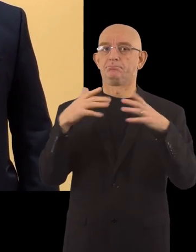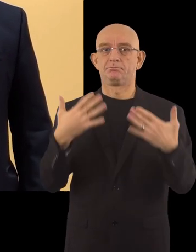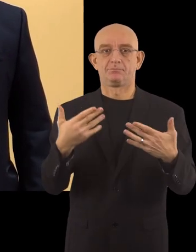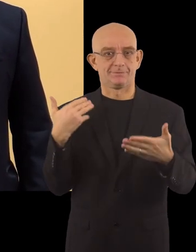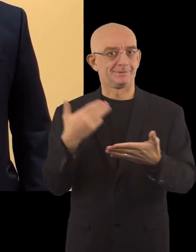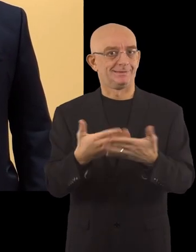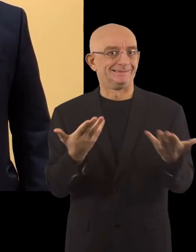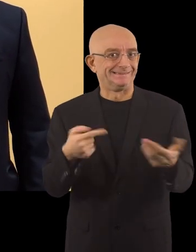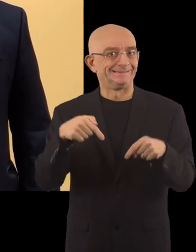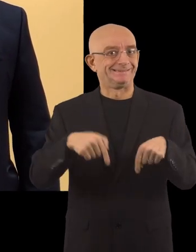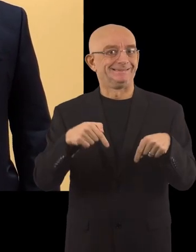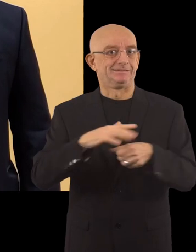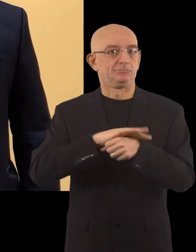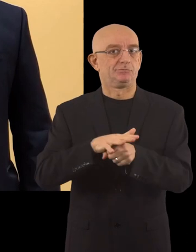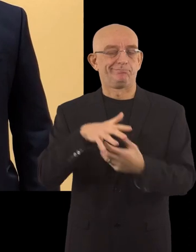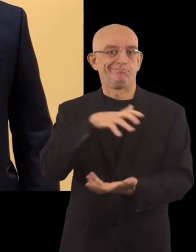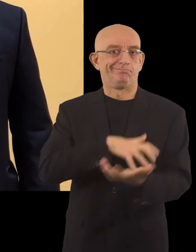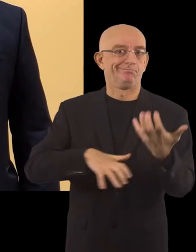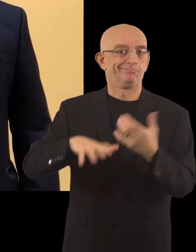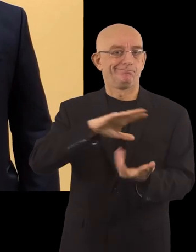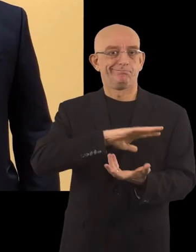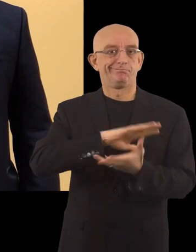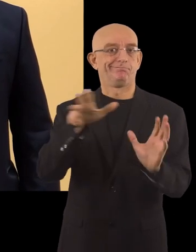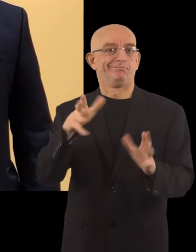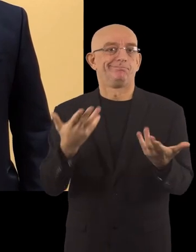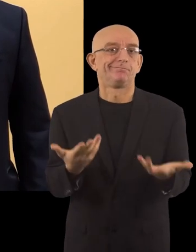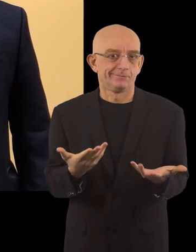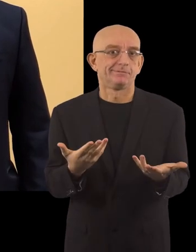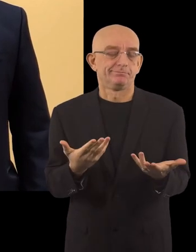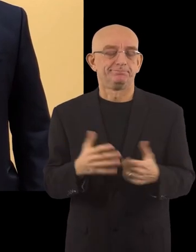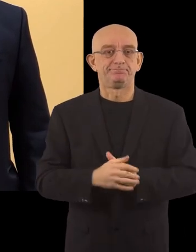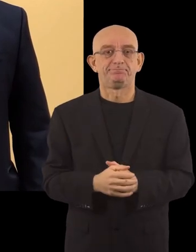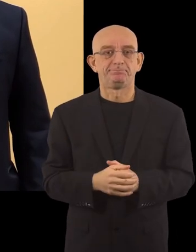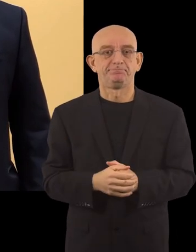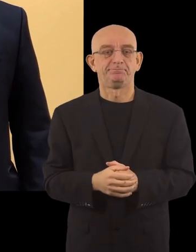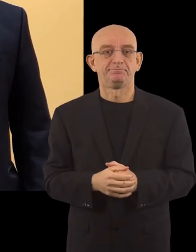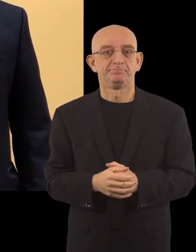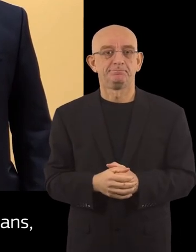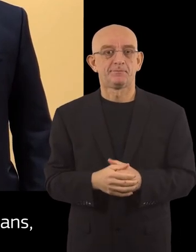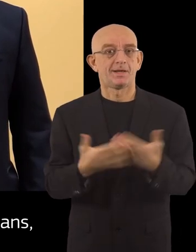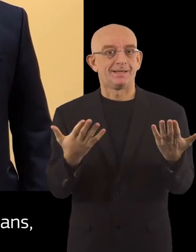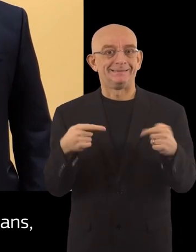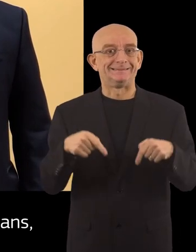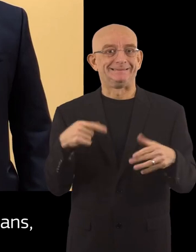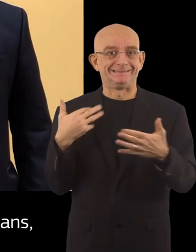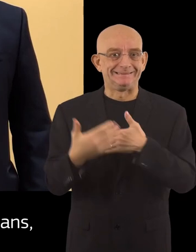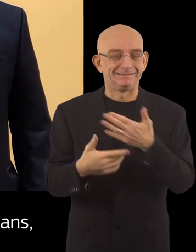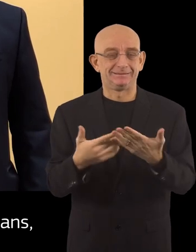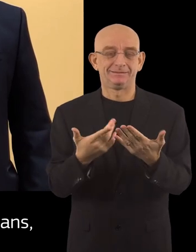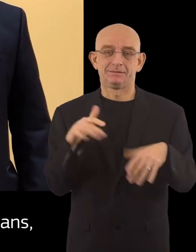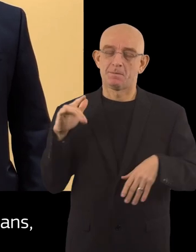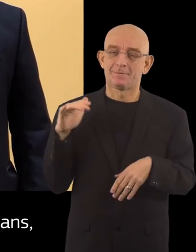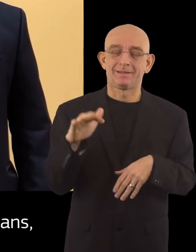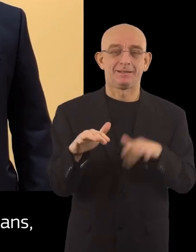circumstances due to the COVID-19 pandemic. In these circumstances,